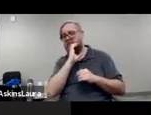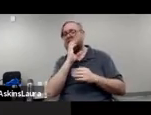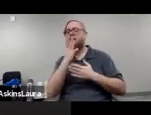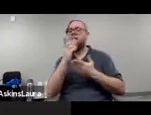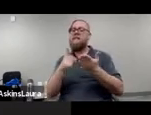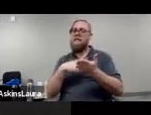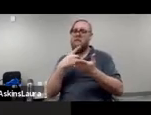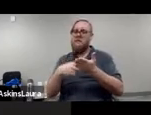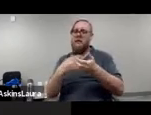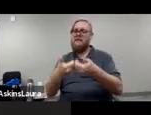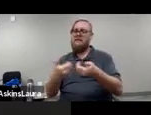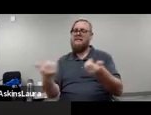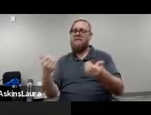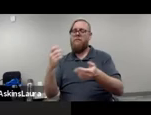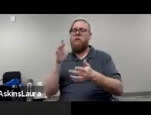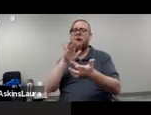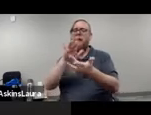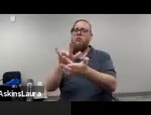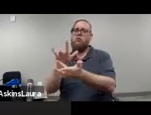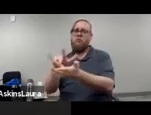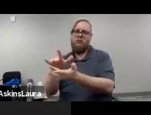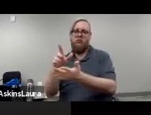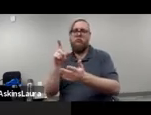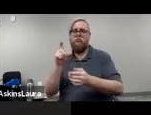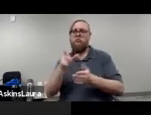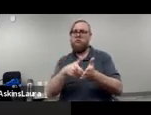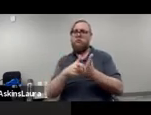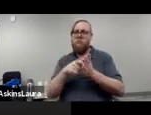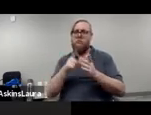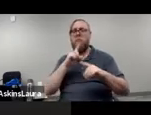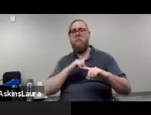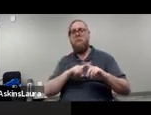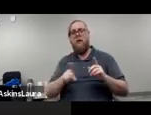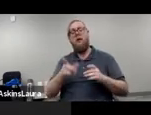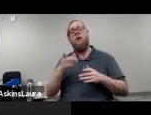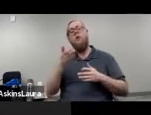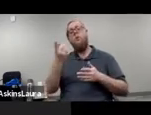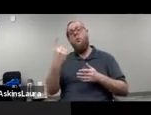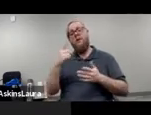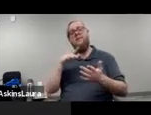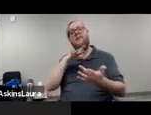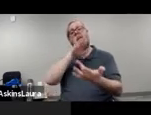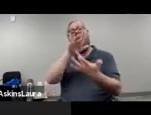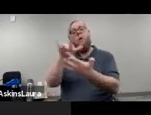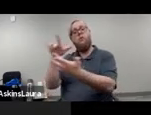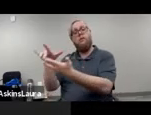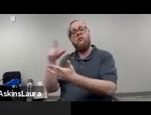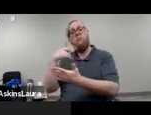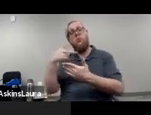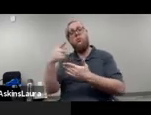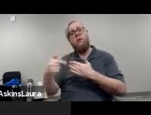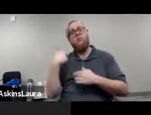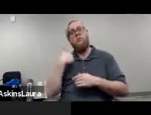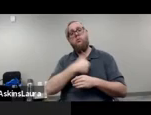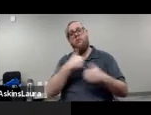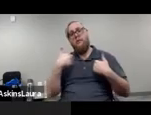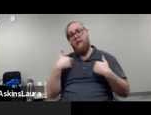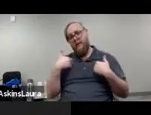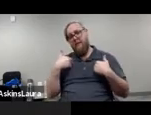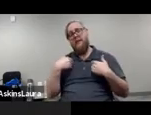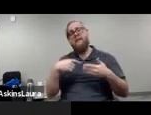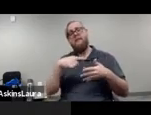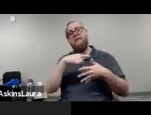categories of outreach. One of the senior categories in which we are very lucky in California is that we have a series